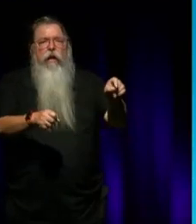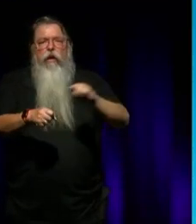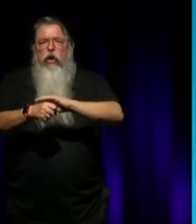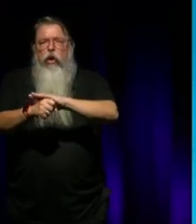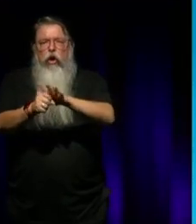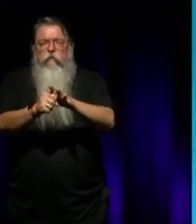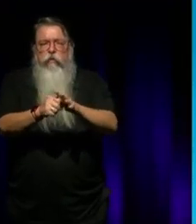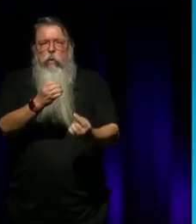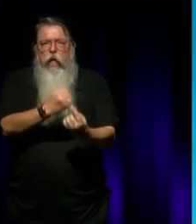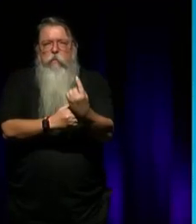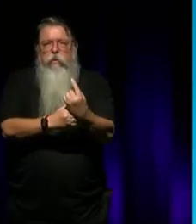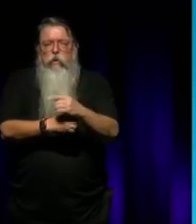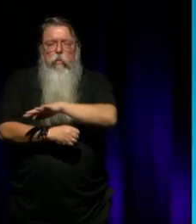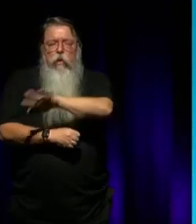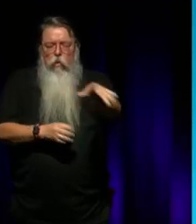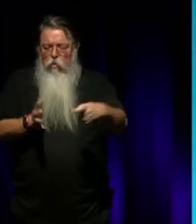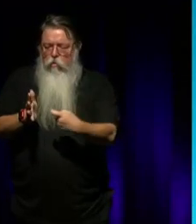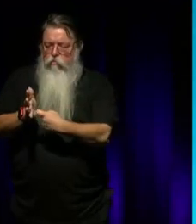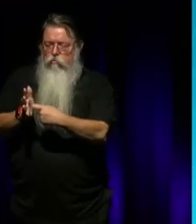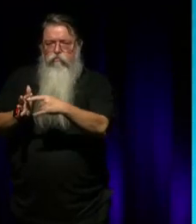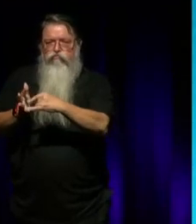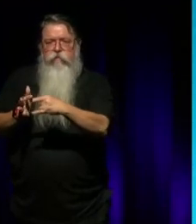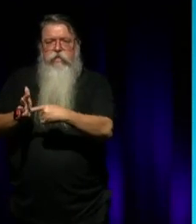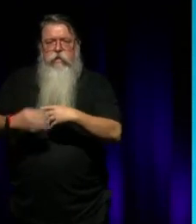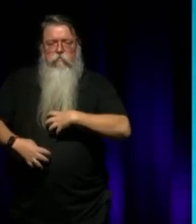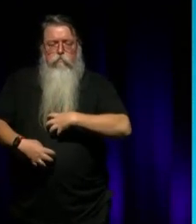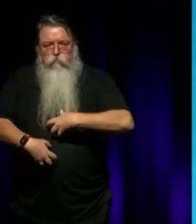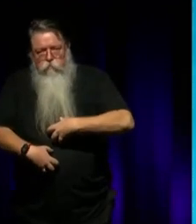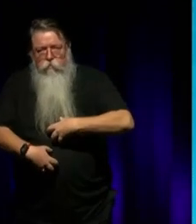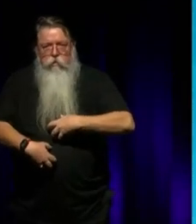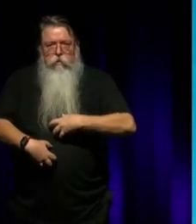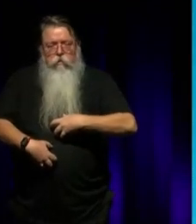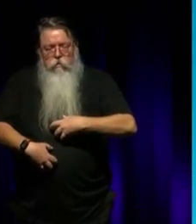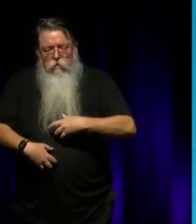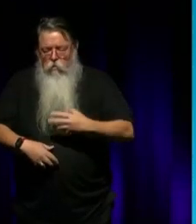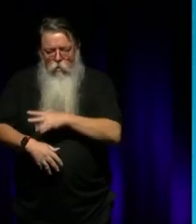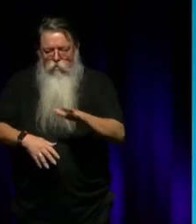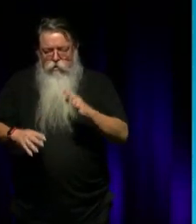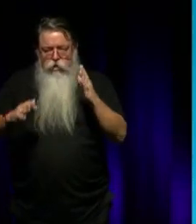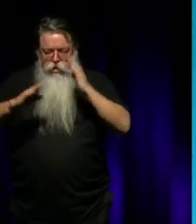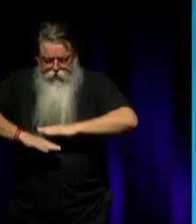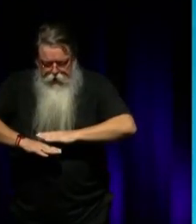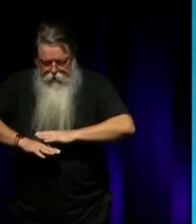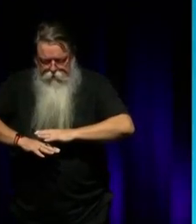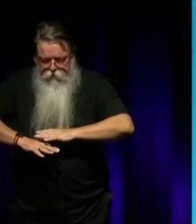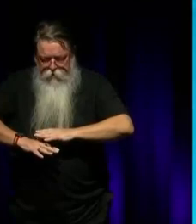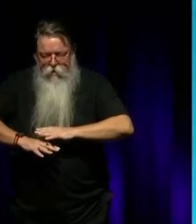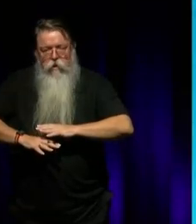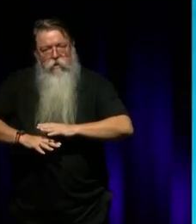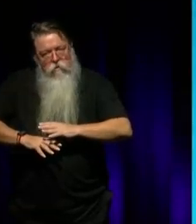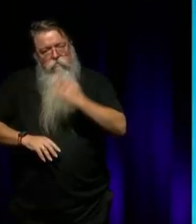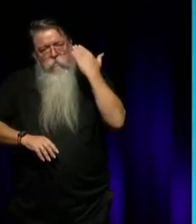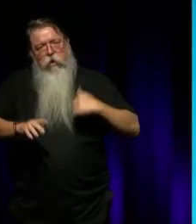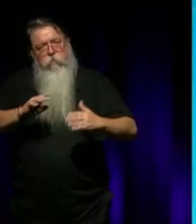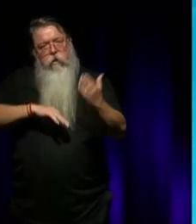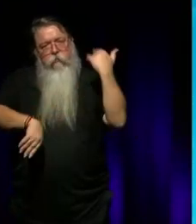shut us all down and we all had to look in. And it reminds me of that meditative time when I was sitting in Darling Boy. I said, oh,